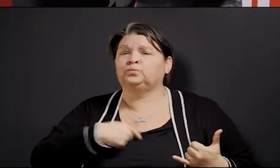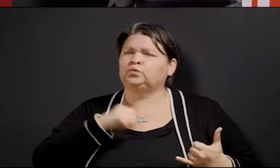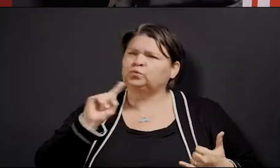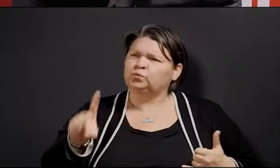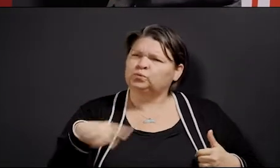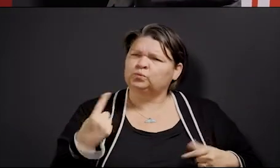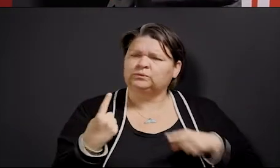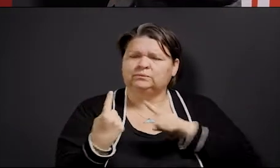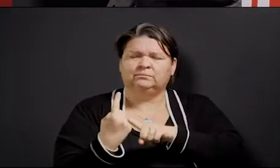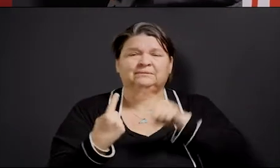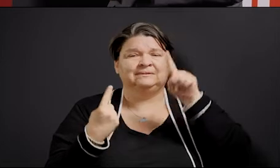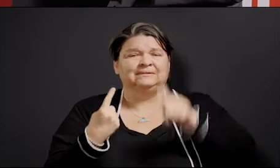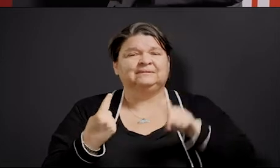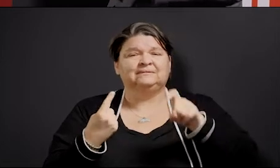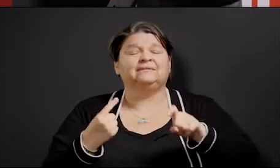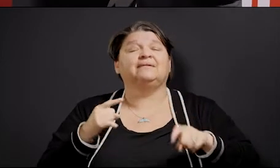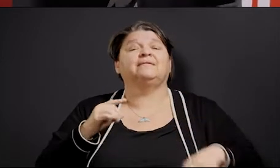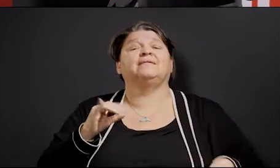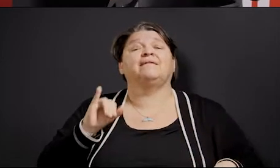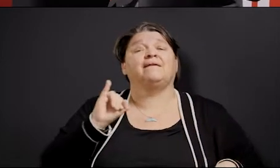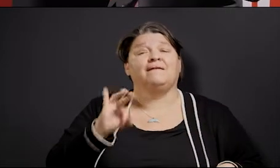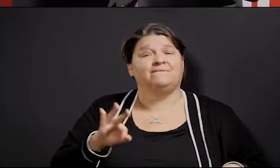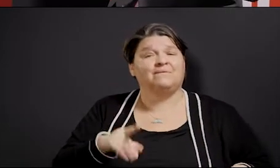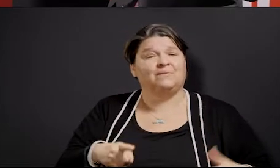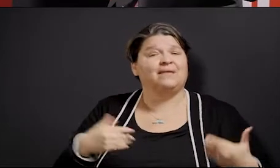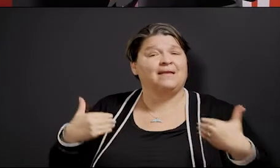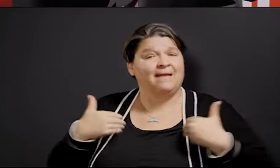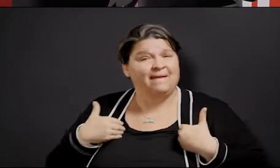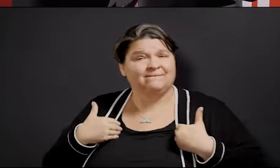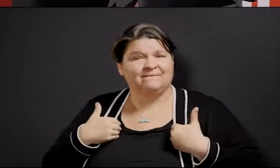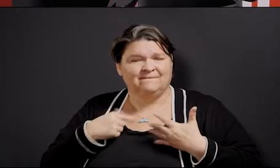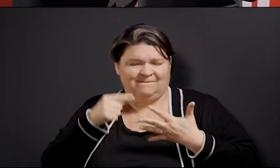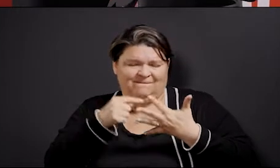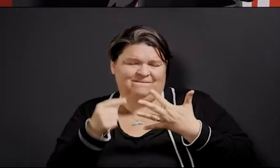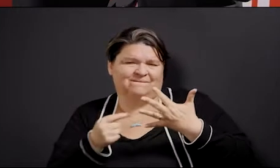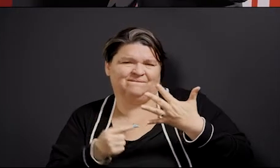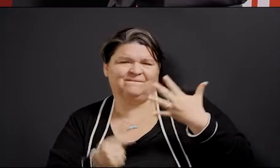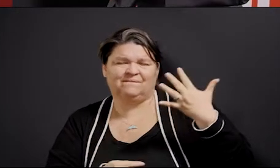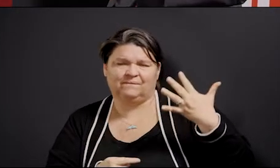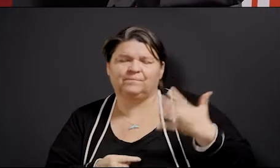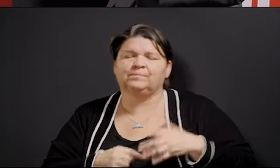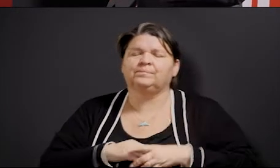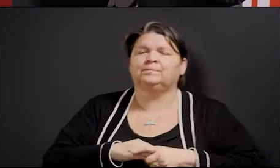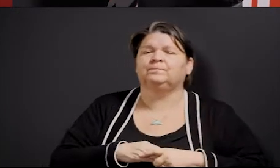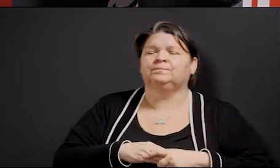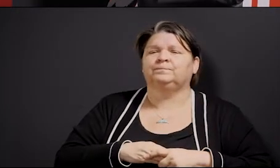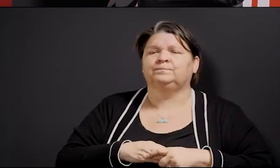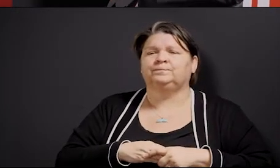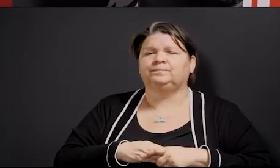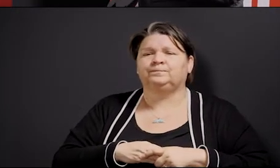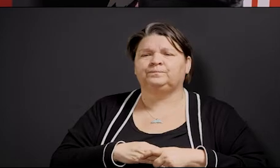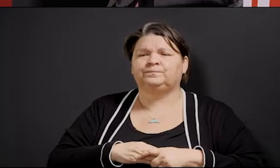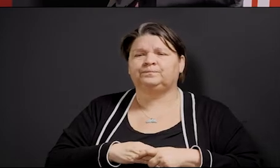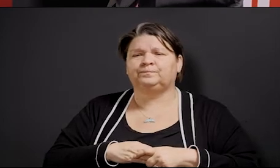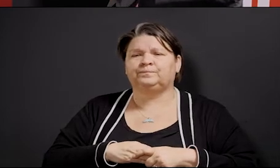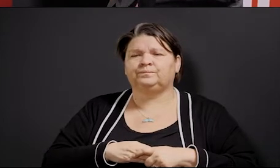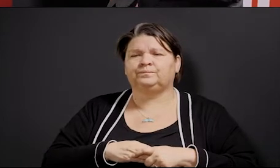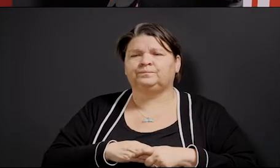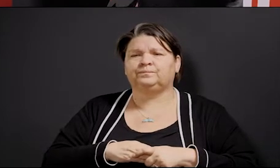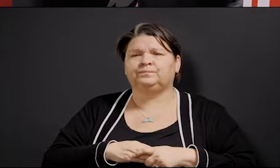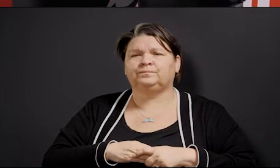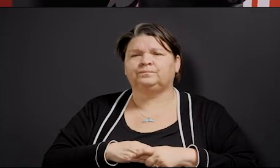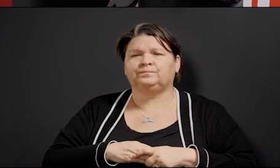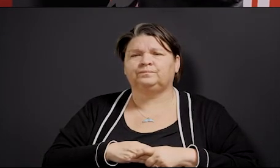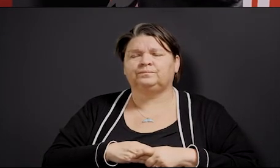How quickly can you get the results back? The centers that we plan to stand up